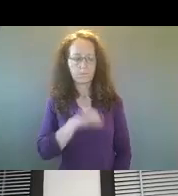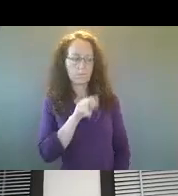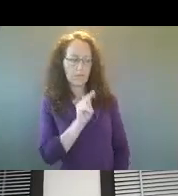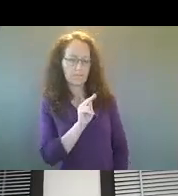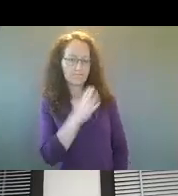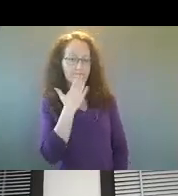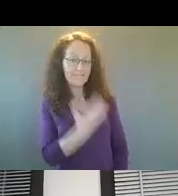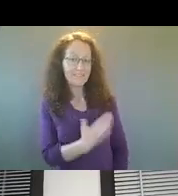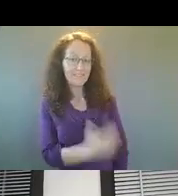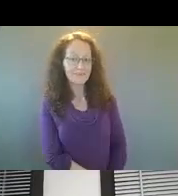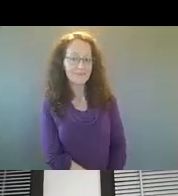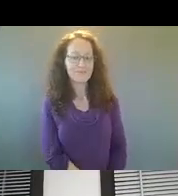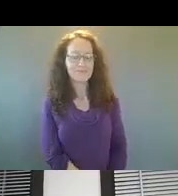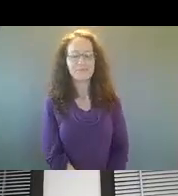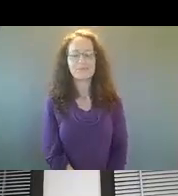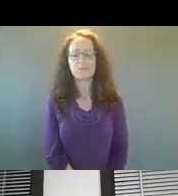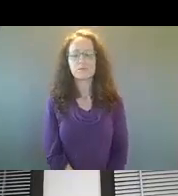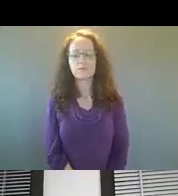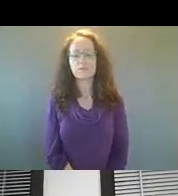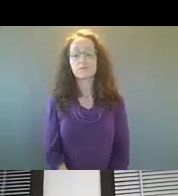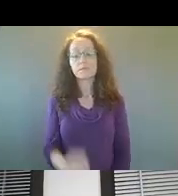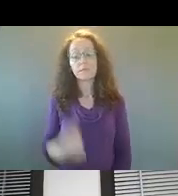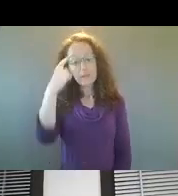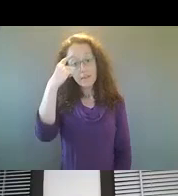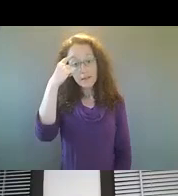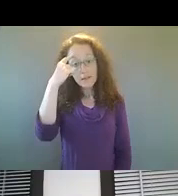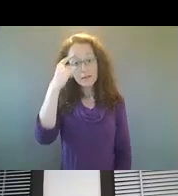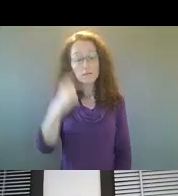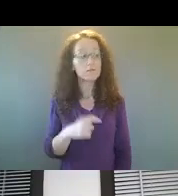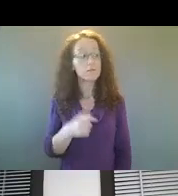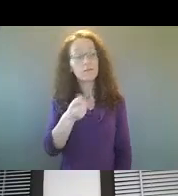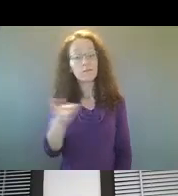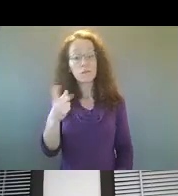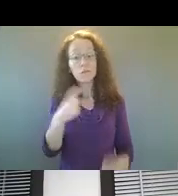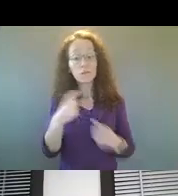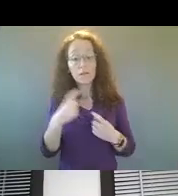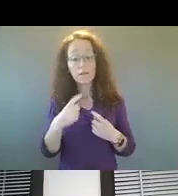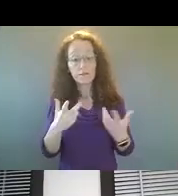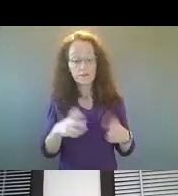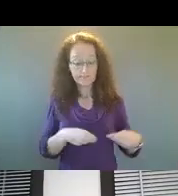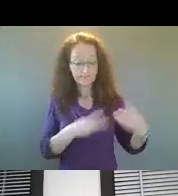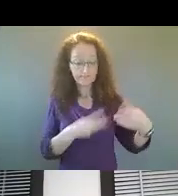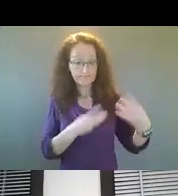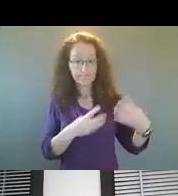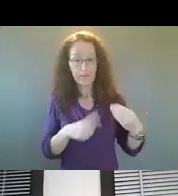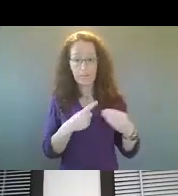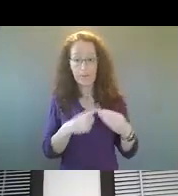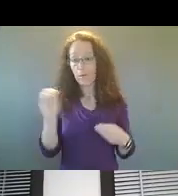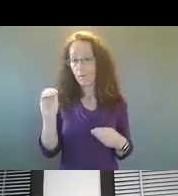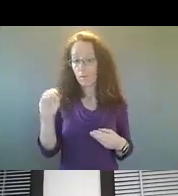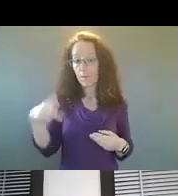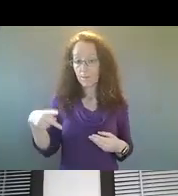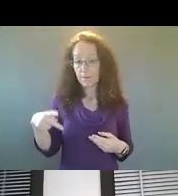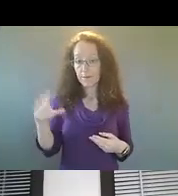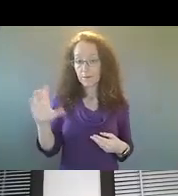Thank you for that. Um, I think that there have been several questions in the chat about, um, the OPCR,